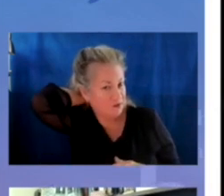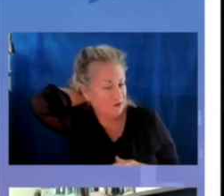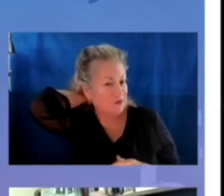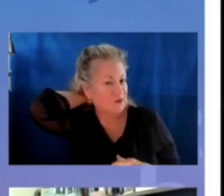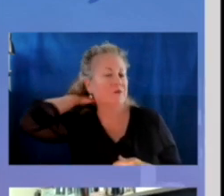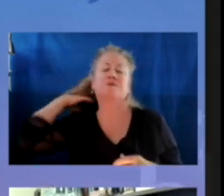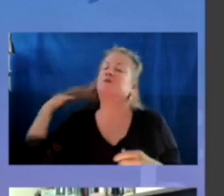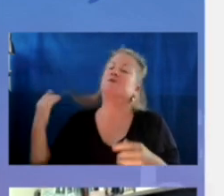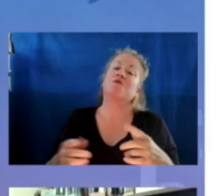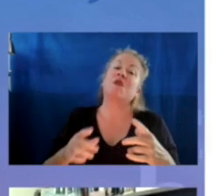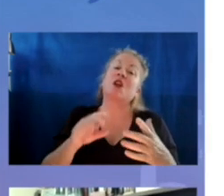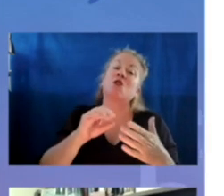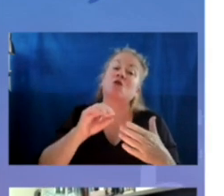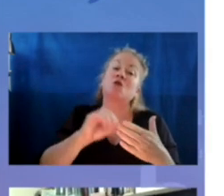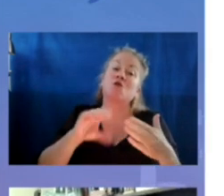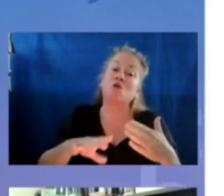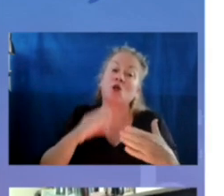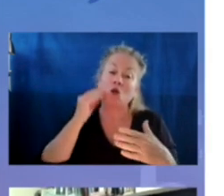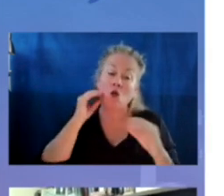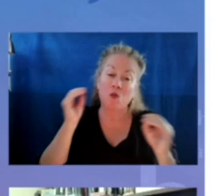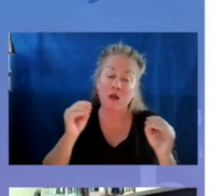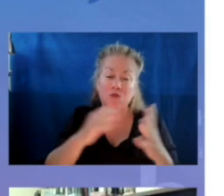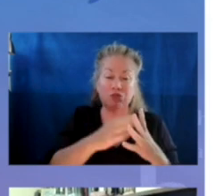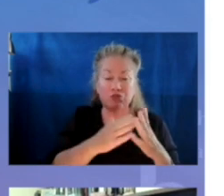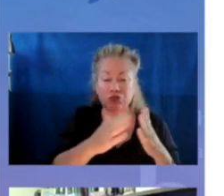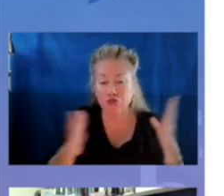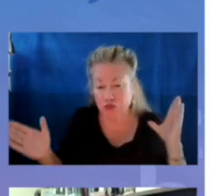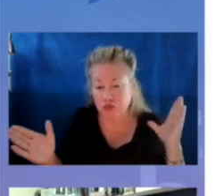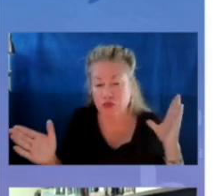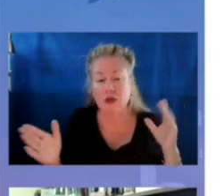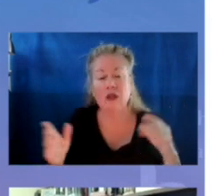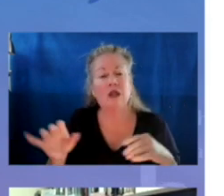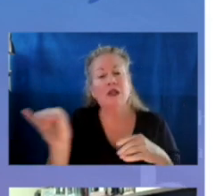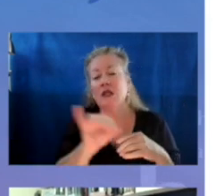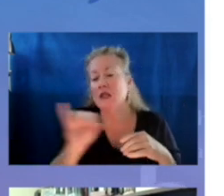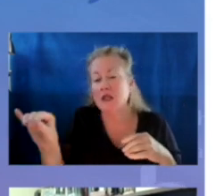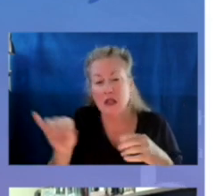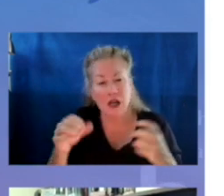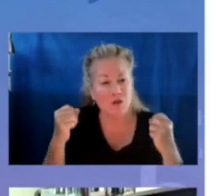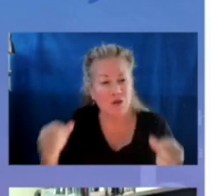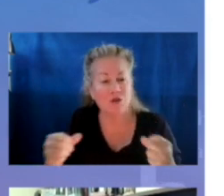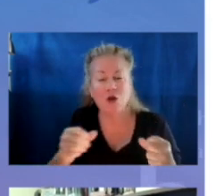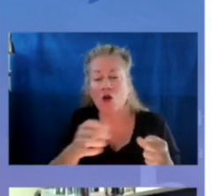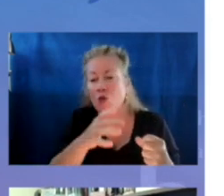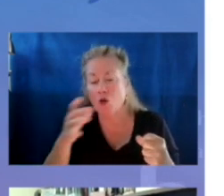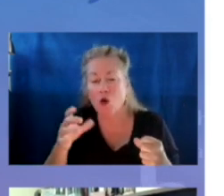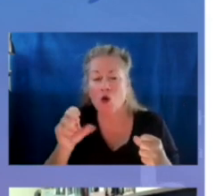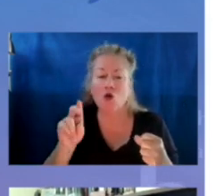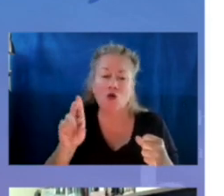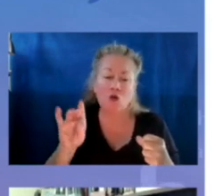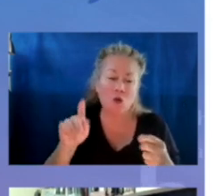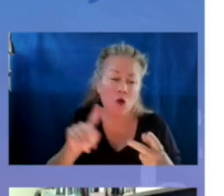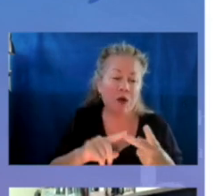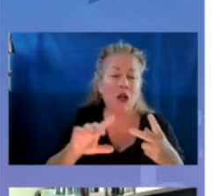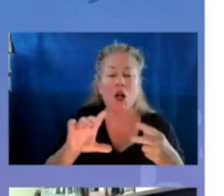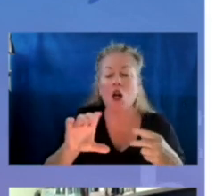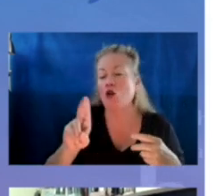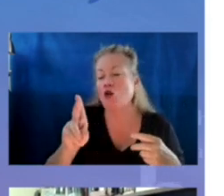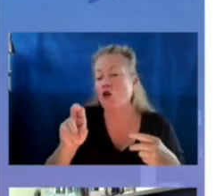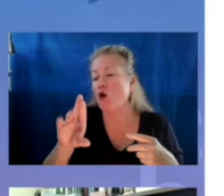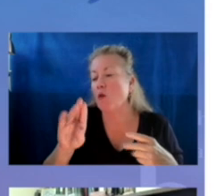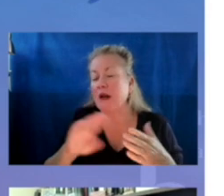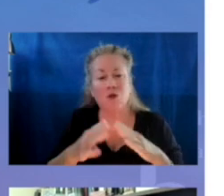widespread student homelessness is. Youth homelessness is the same prevalence in rural, suburban, and urban